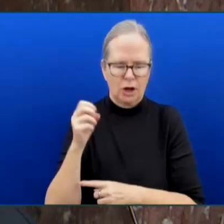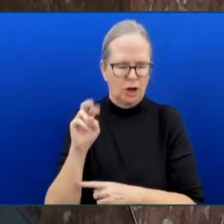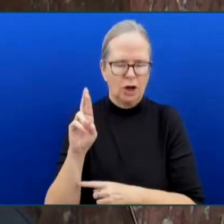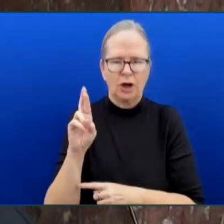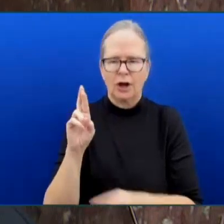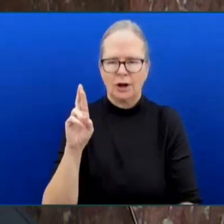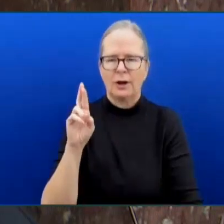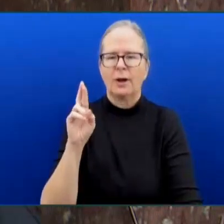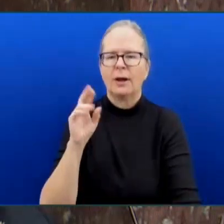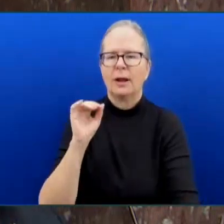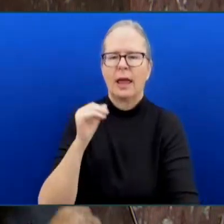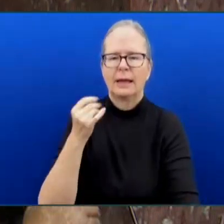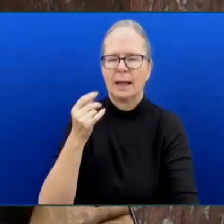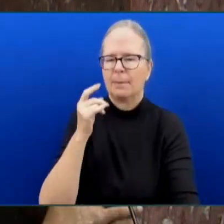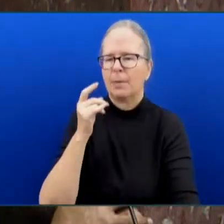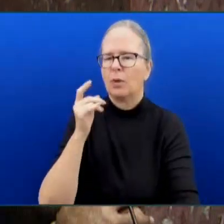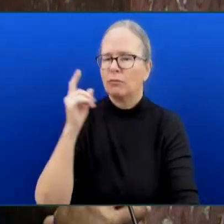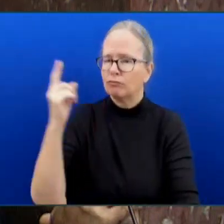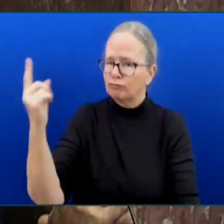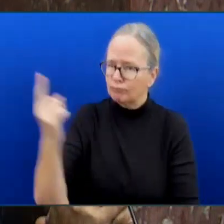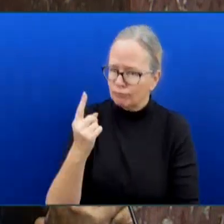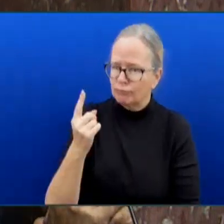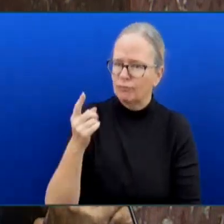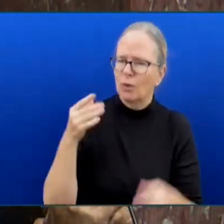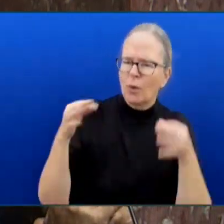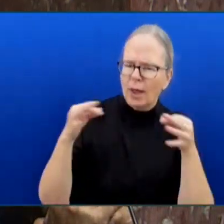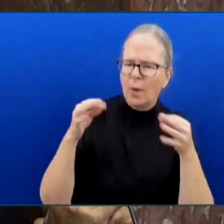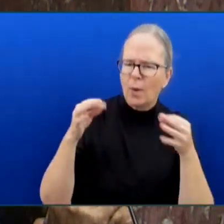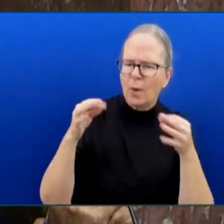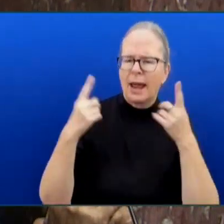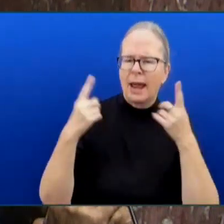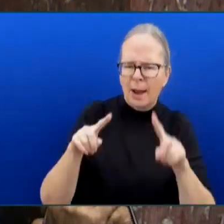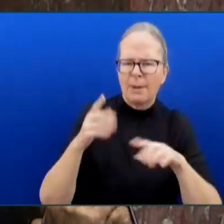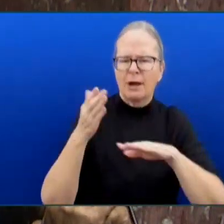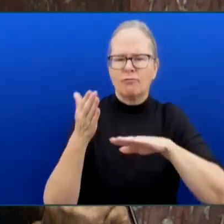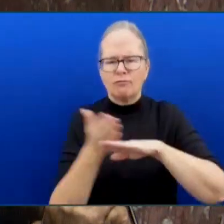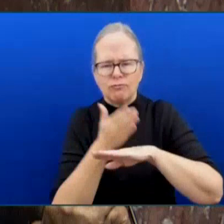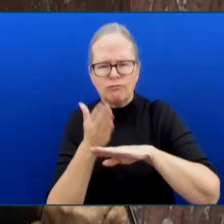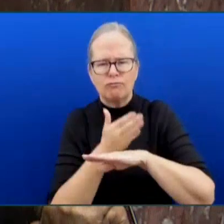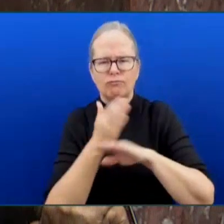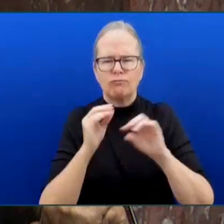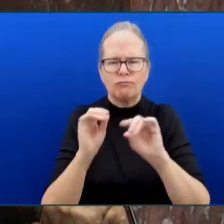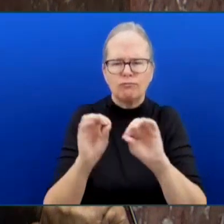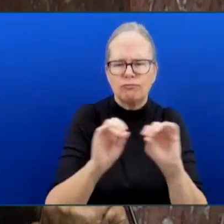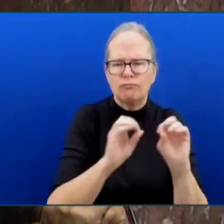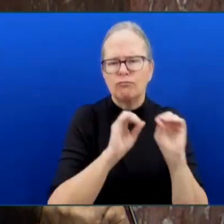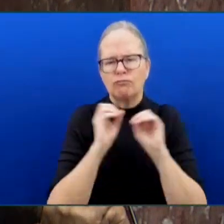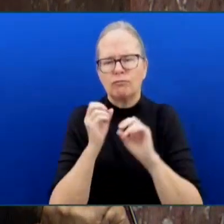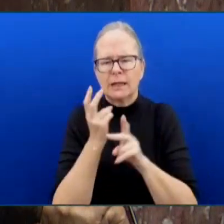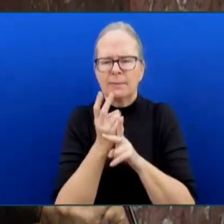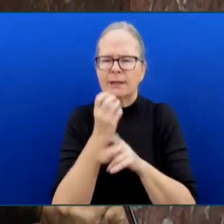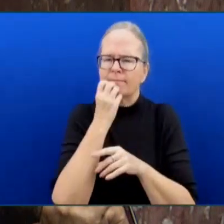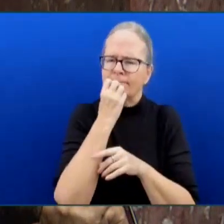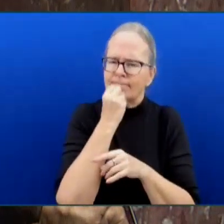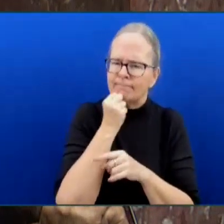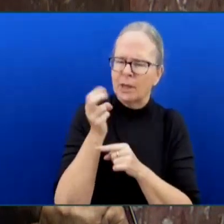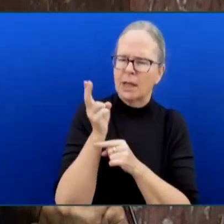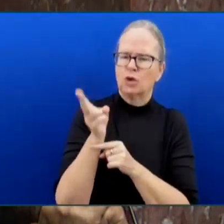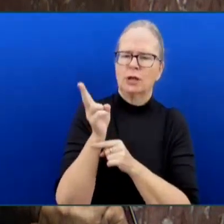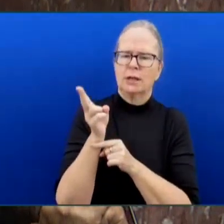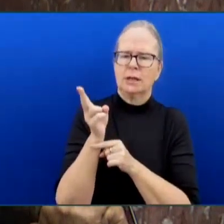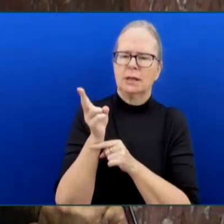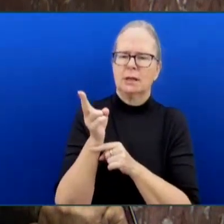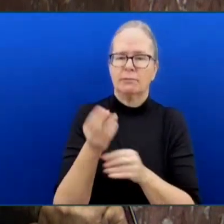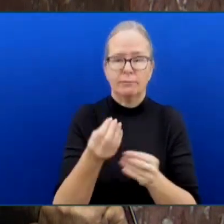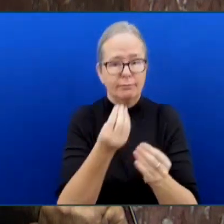to restore and preserve the ship. After the delicious dinner, Robert Turner gave a very detailed presentation